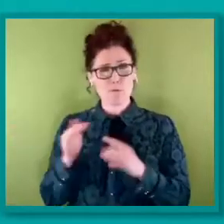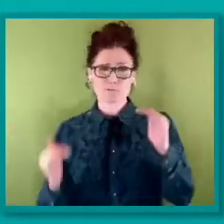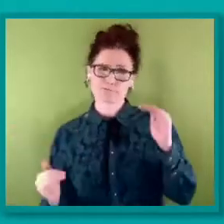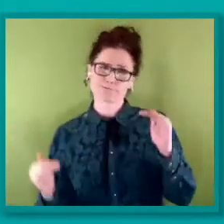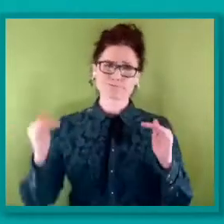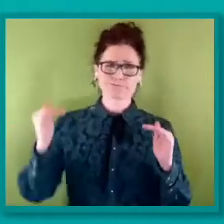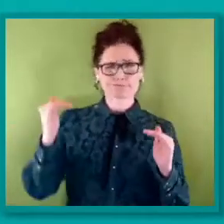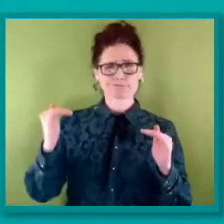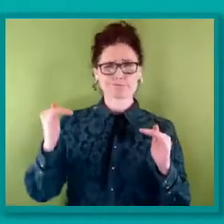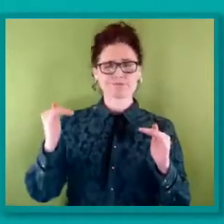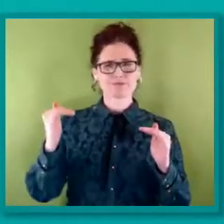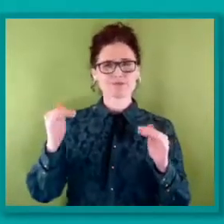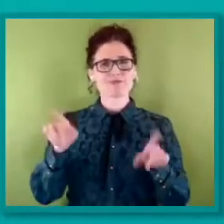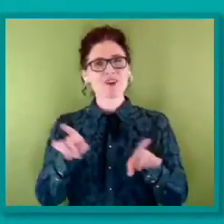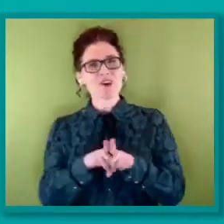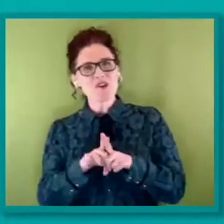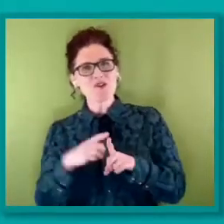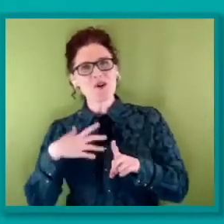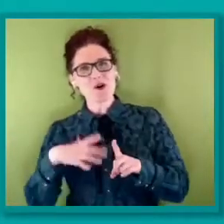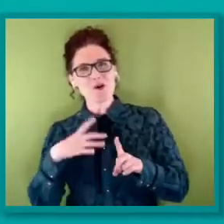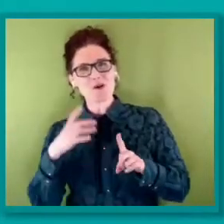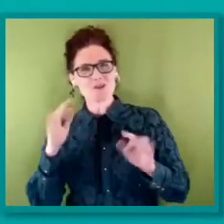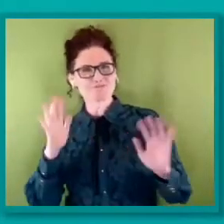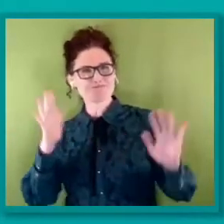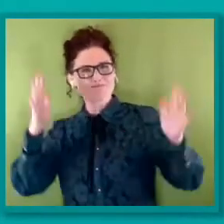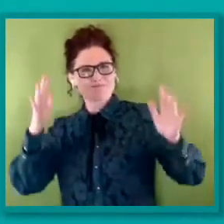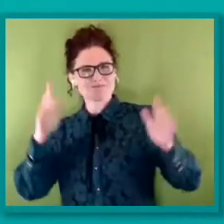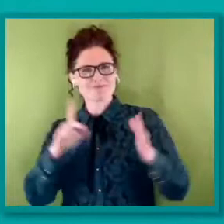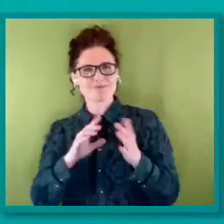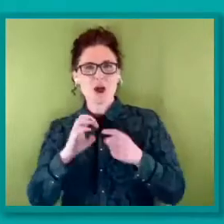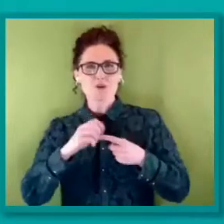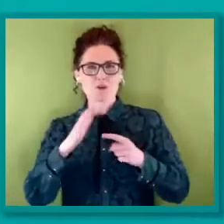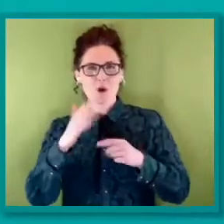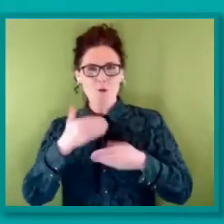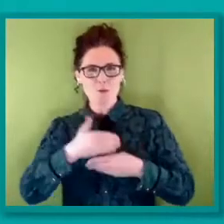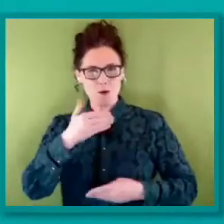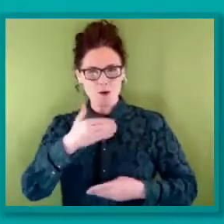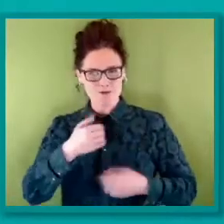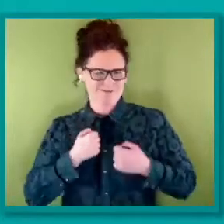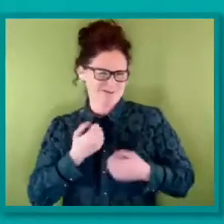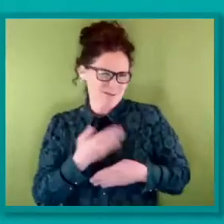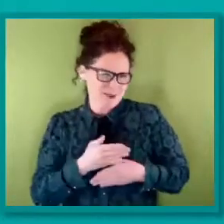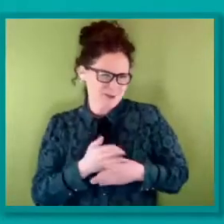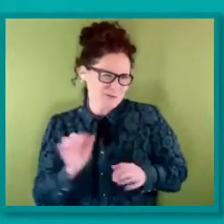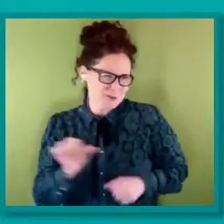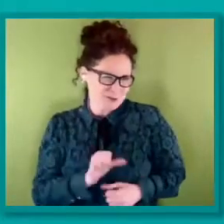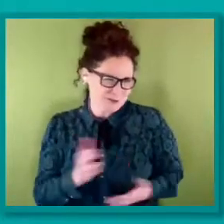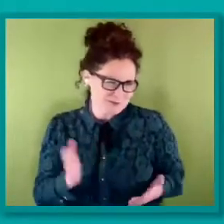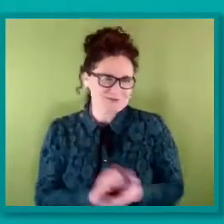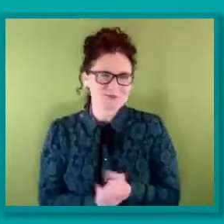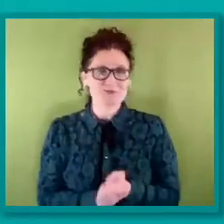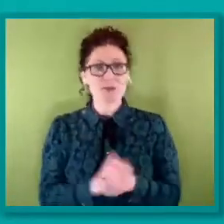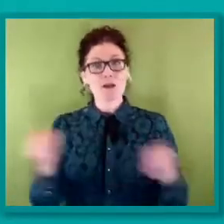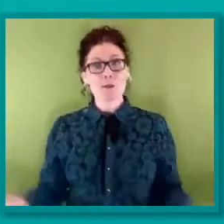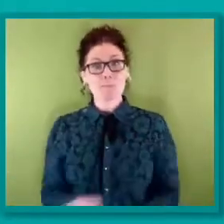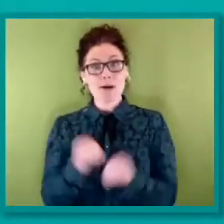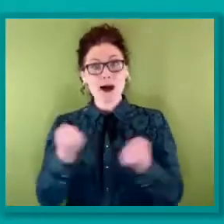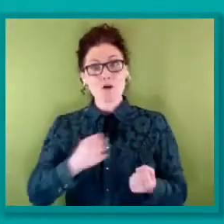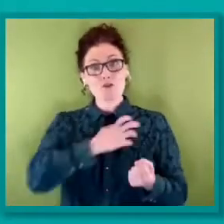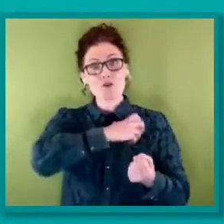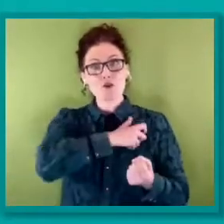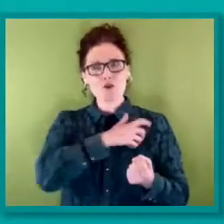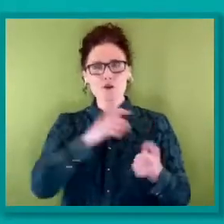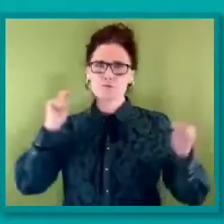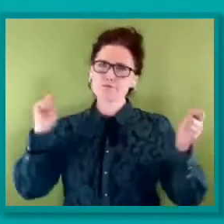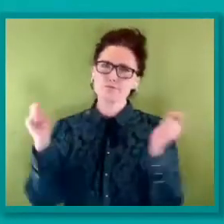little bit, which is my job always to do, the power of the union movement in kind of transforming LGBTQ people's